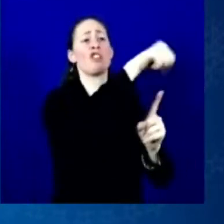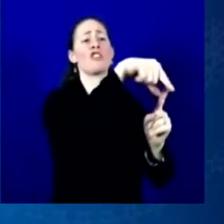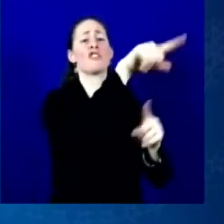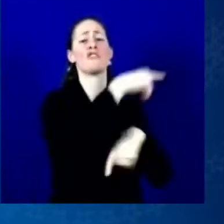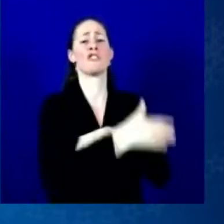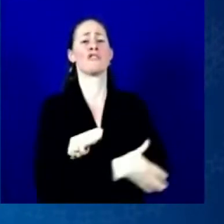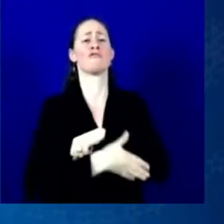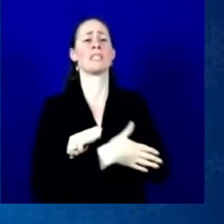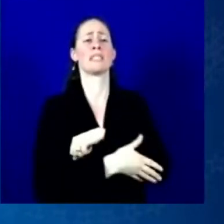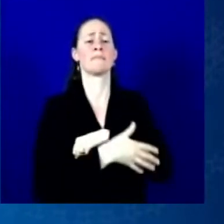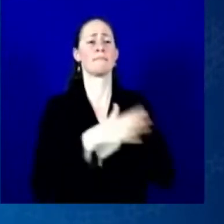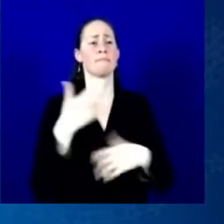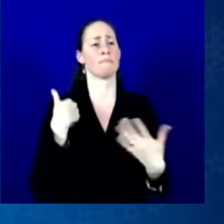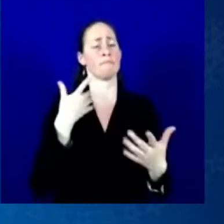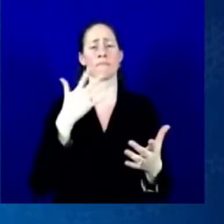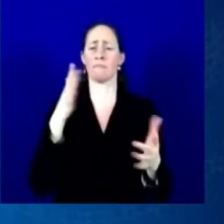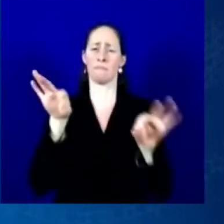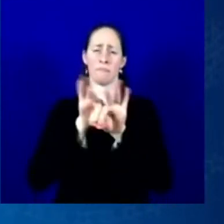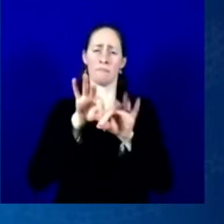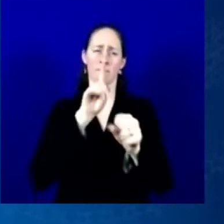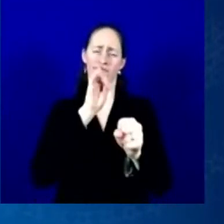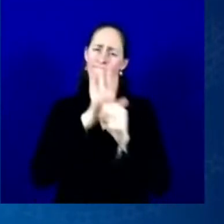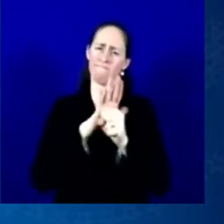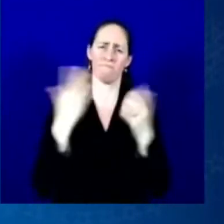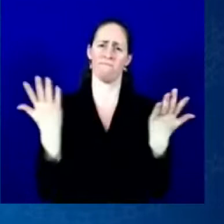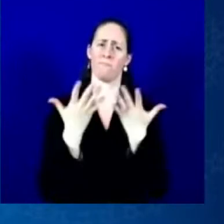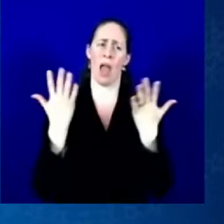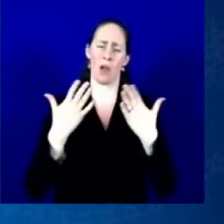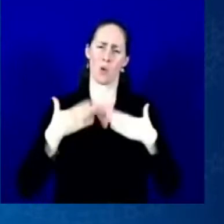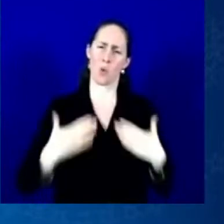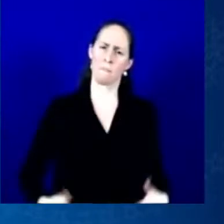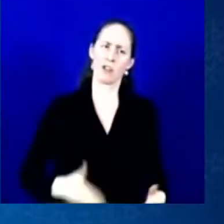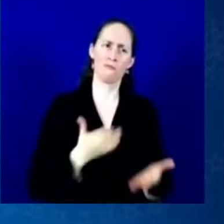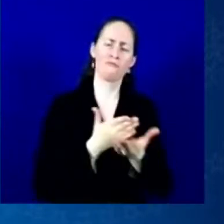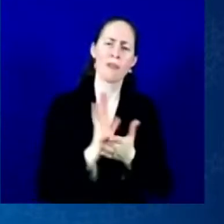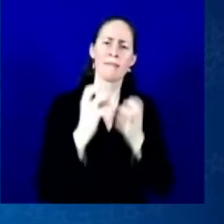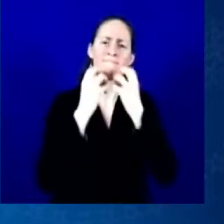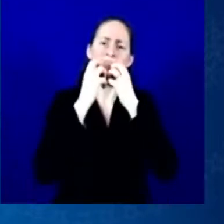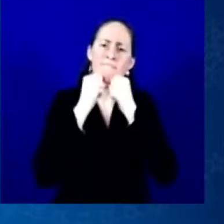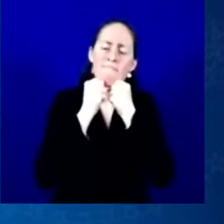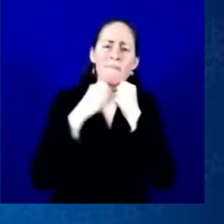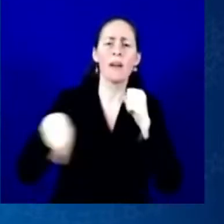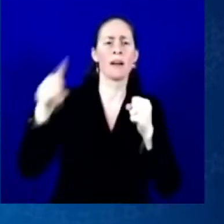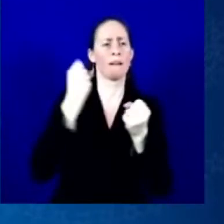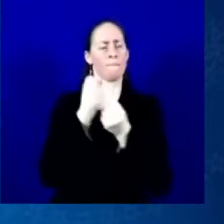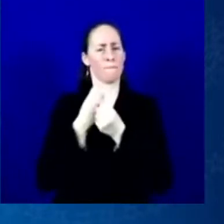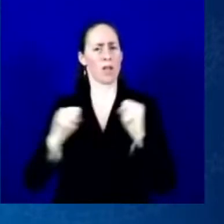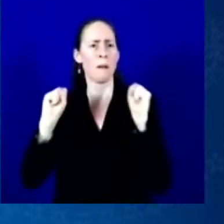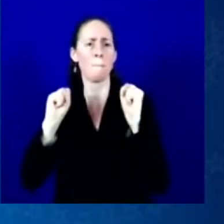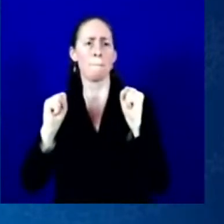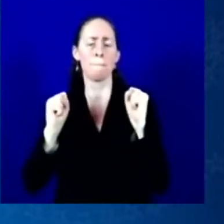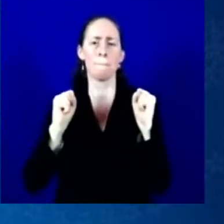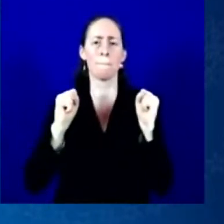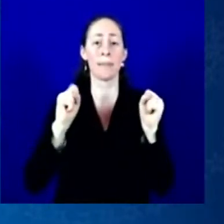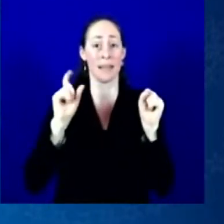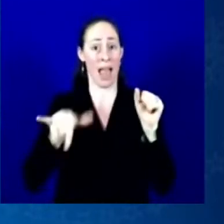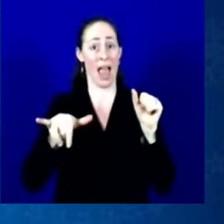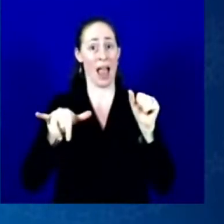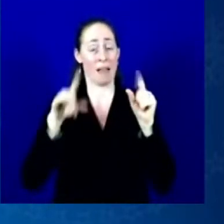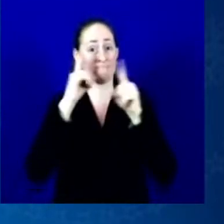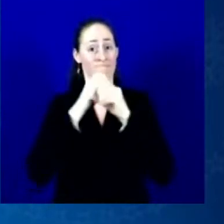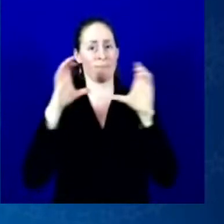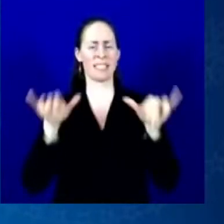rights and fundamental freedoms and to our alliances. And I pointed out to him, no responsible American